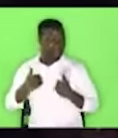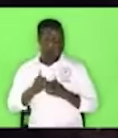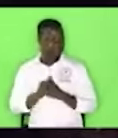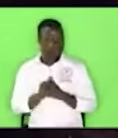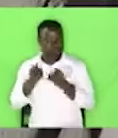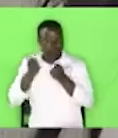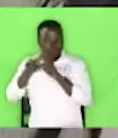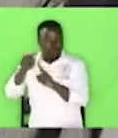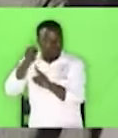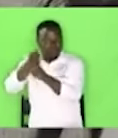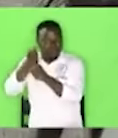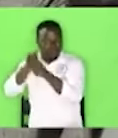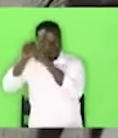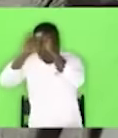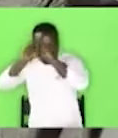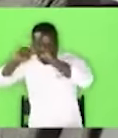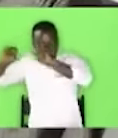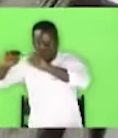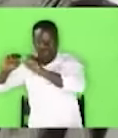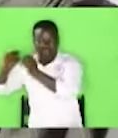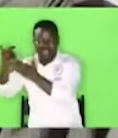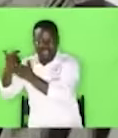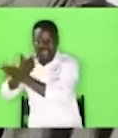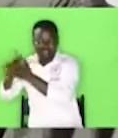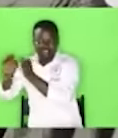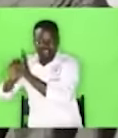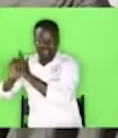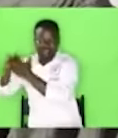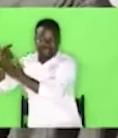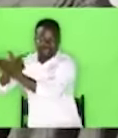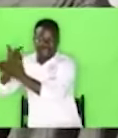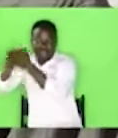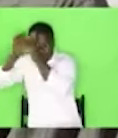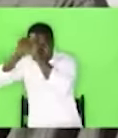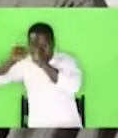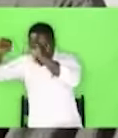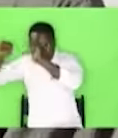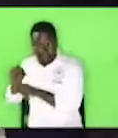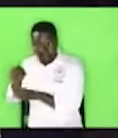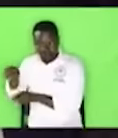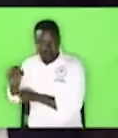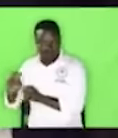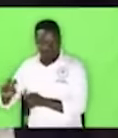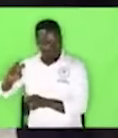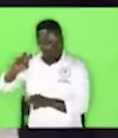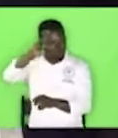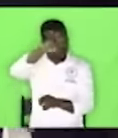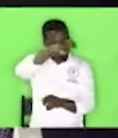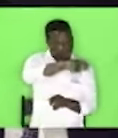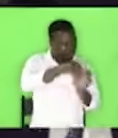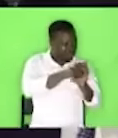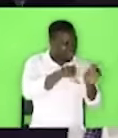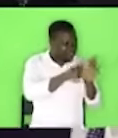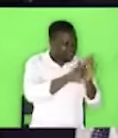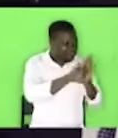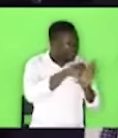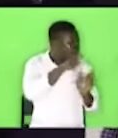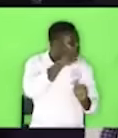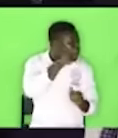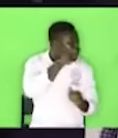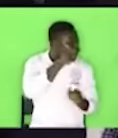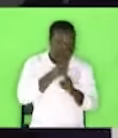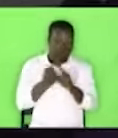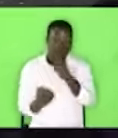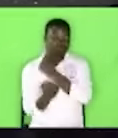that power that you have into another person's country and rule. No. No, not at all. Now